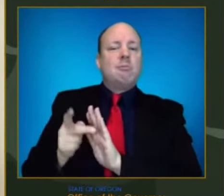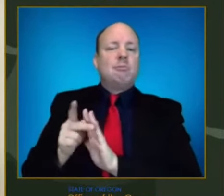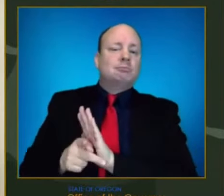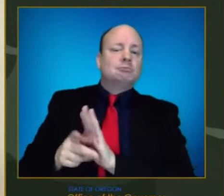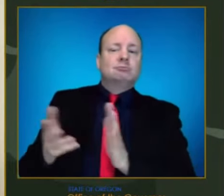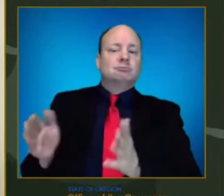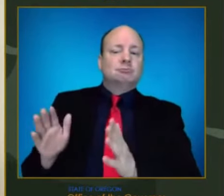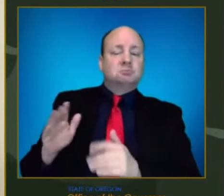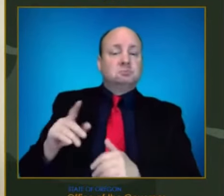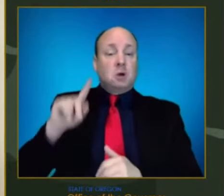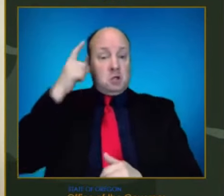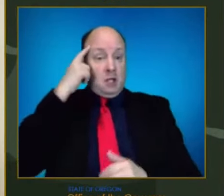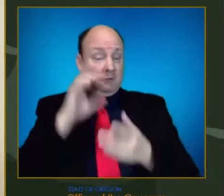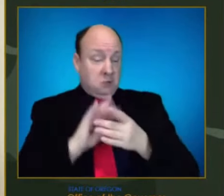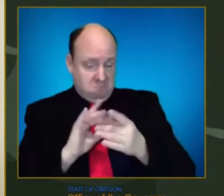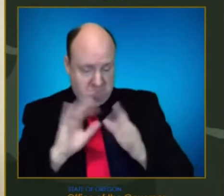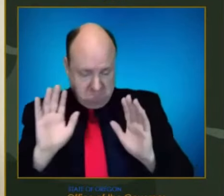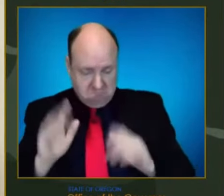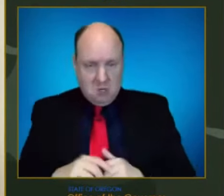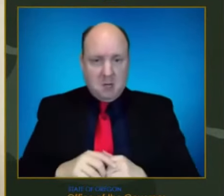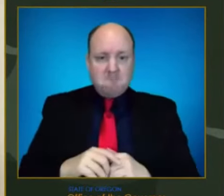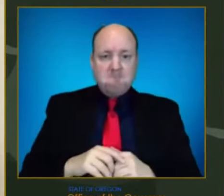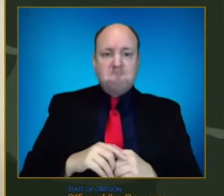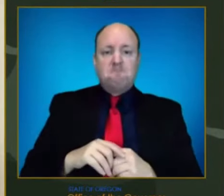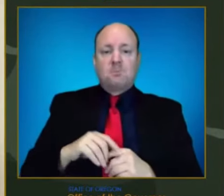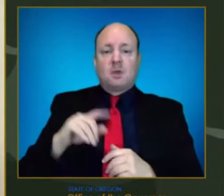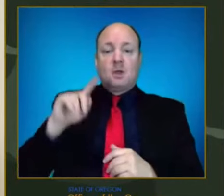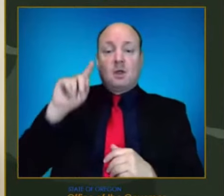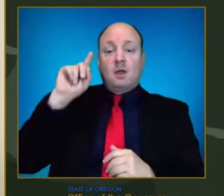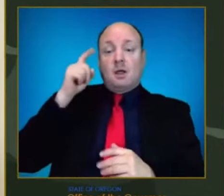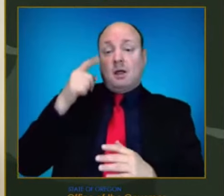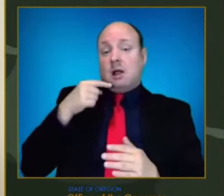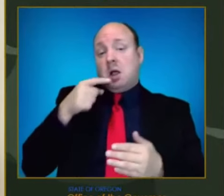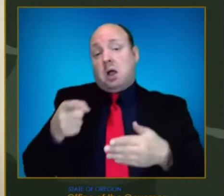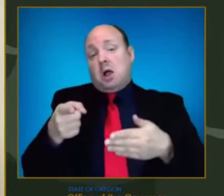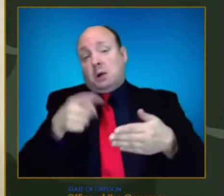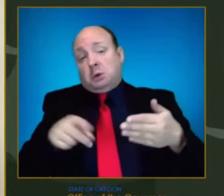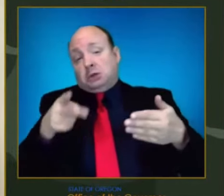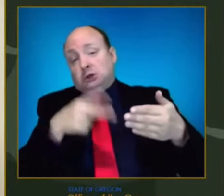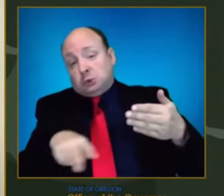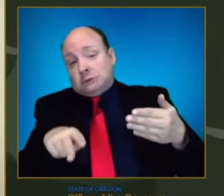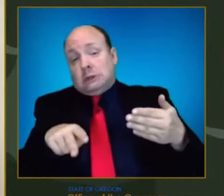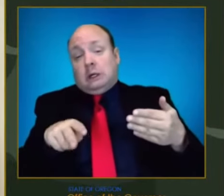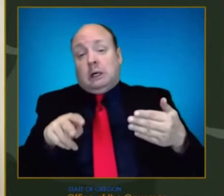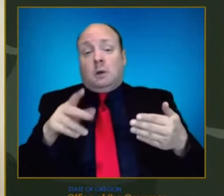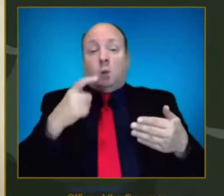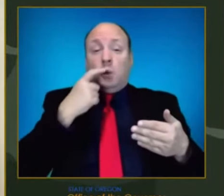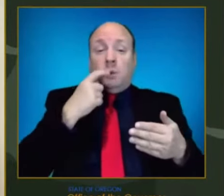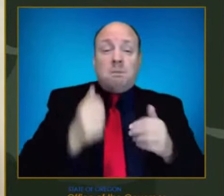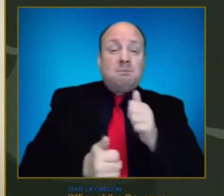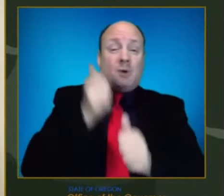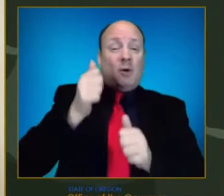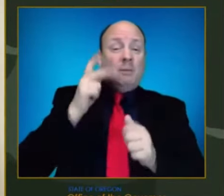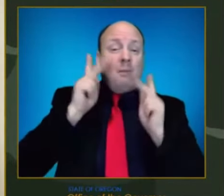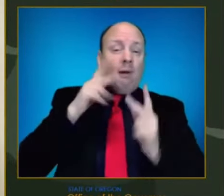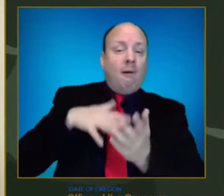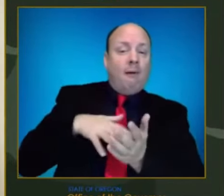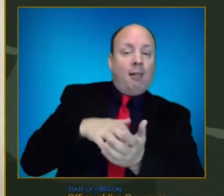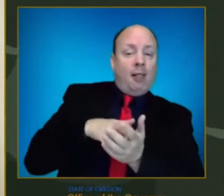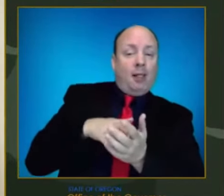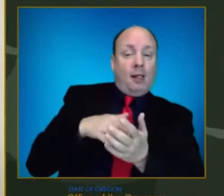over the next couple of weeks is to get our most vulnerable Oregonians boosted, and that will be where